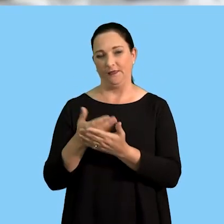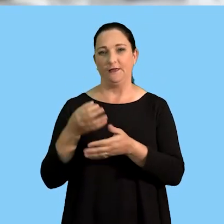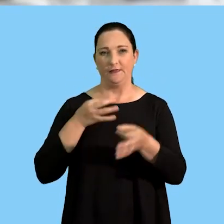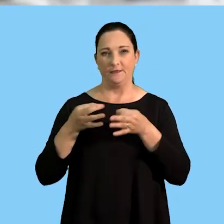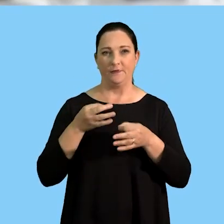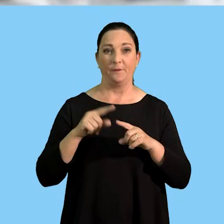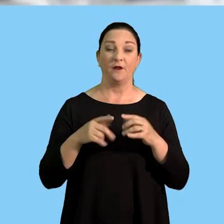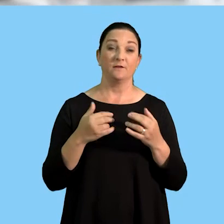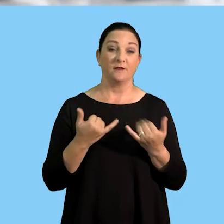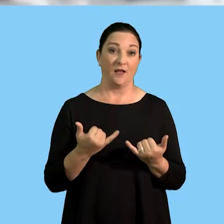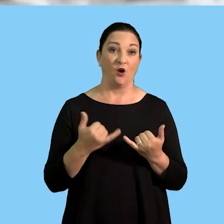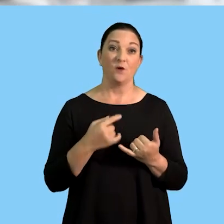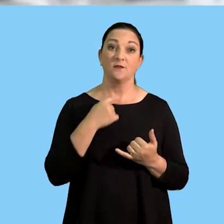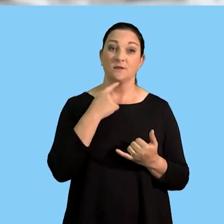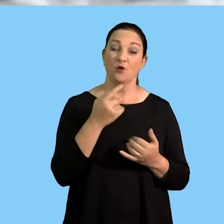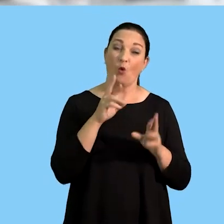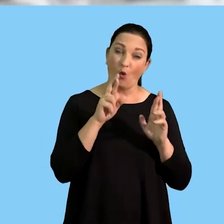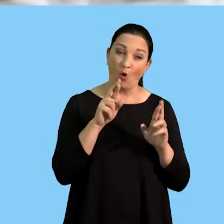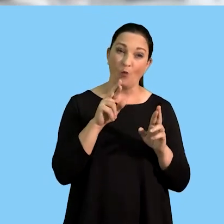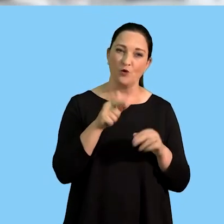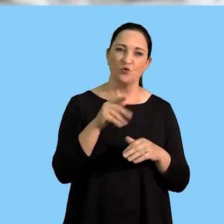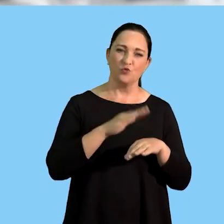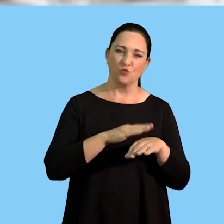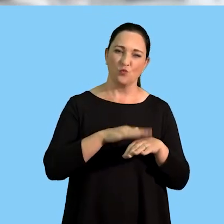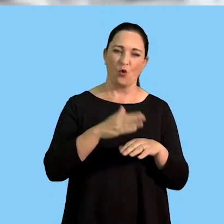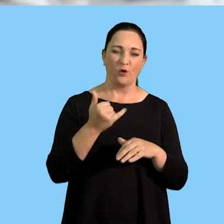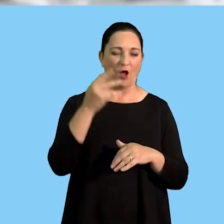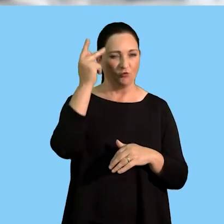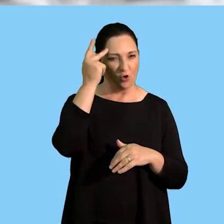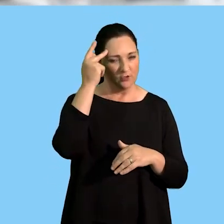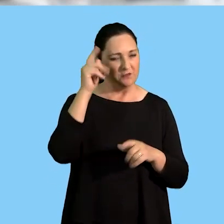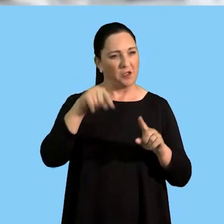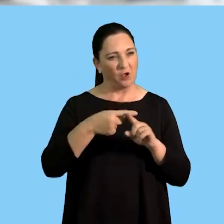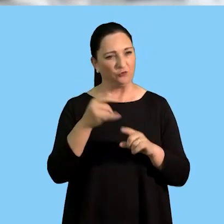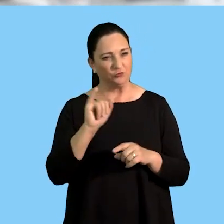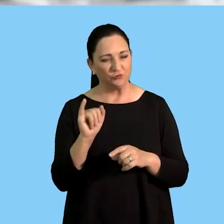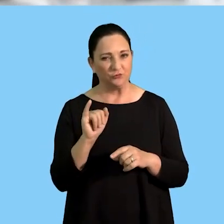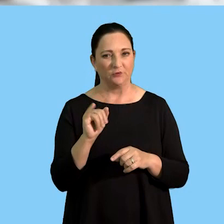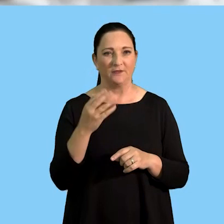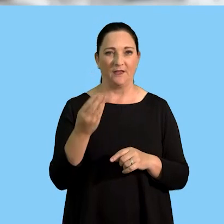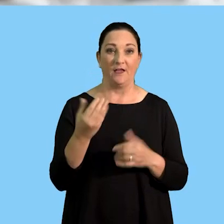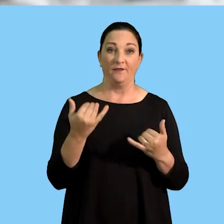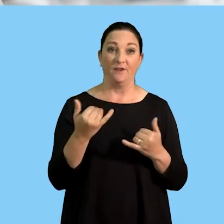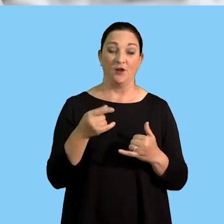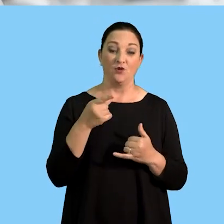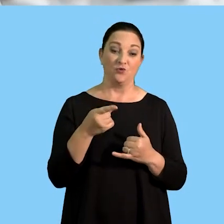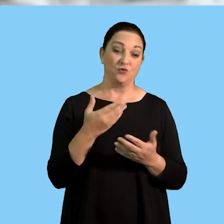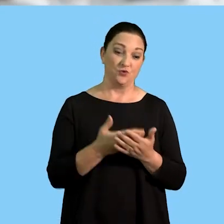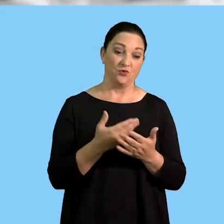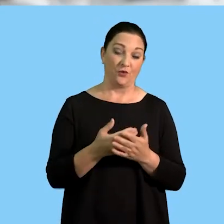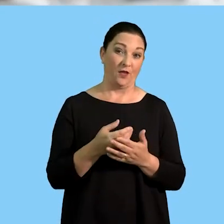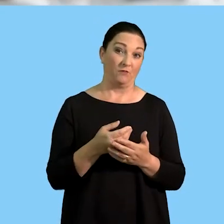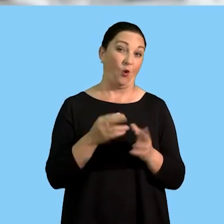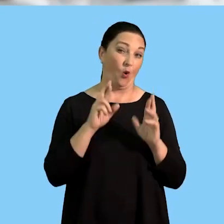so with that being said hoping we gave you more and more knowledge on insurance and hoping you'll be a better businessman businessman and